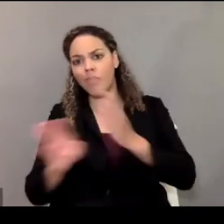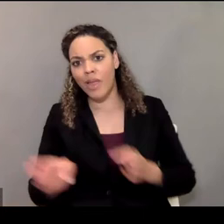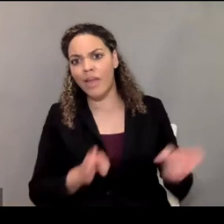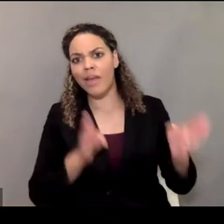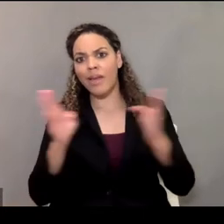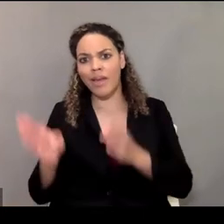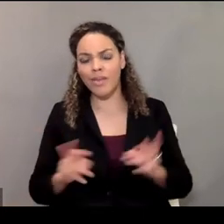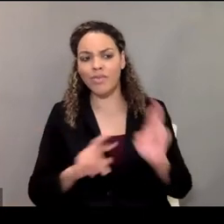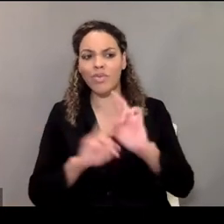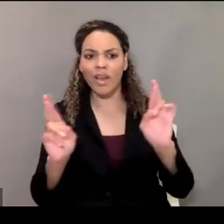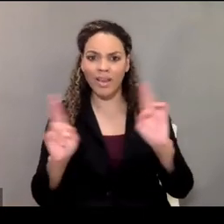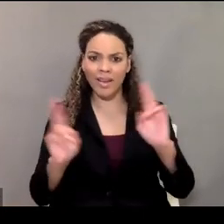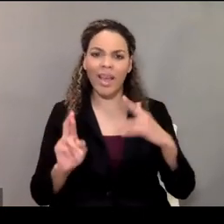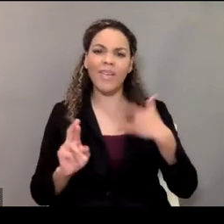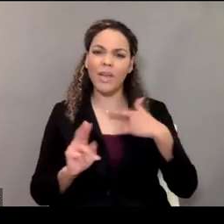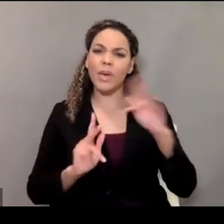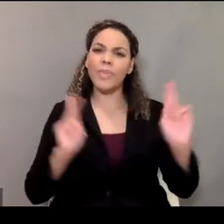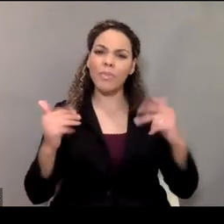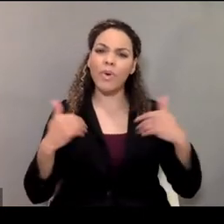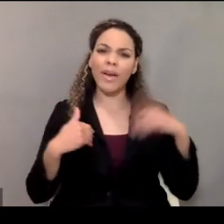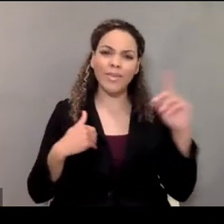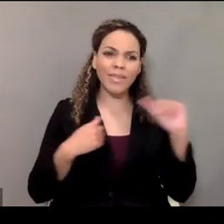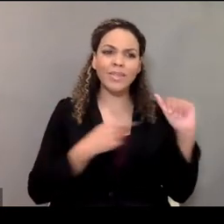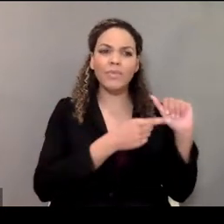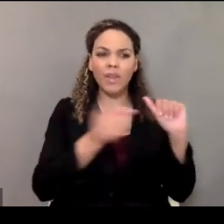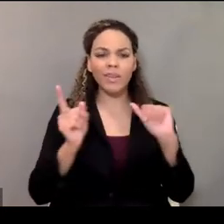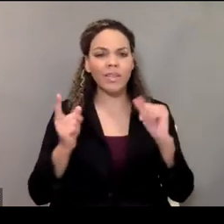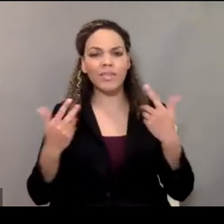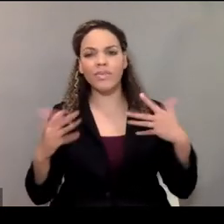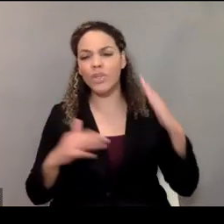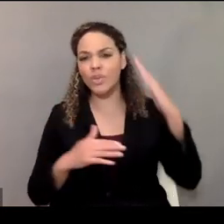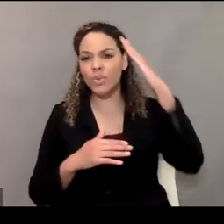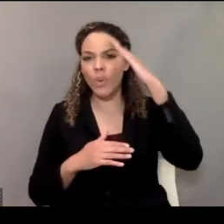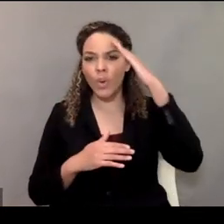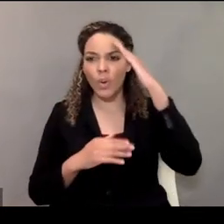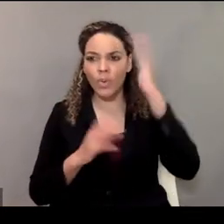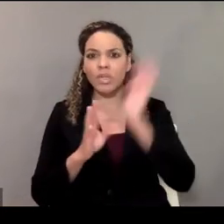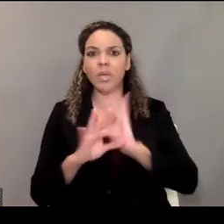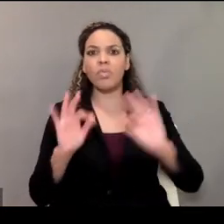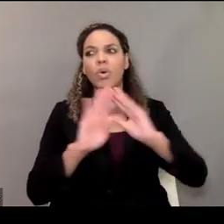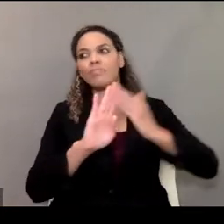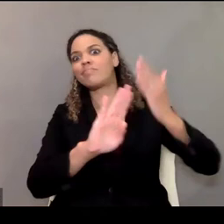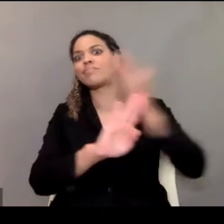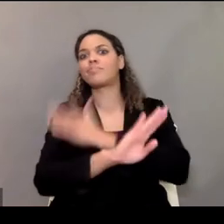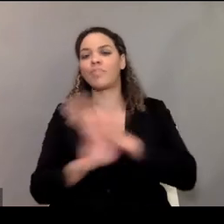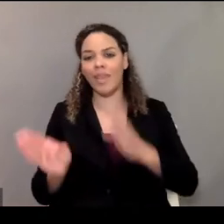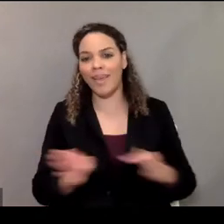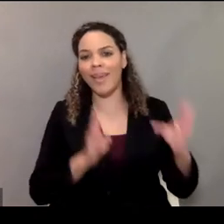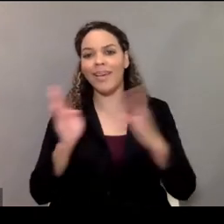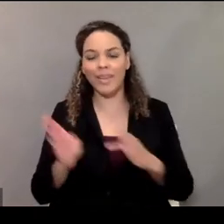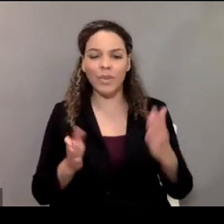it's sort of inbred for people who are disabled. We get very familiar and creative with the need to plan